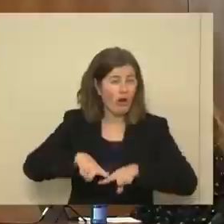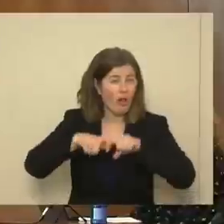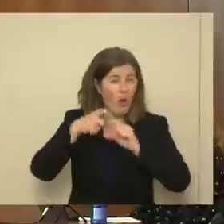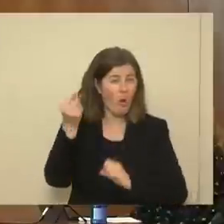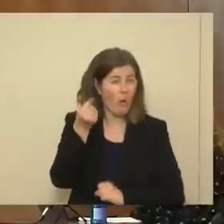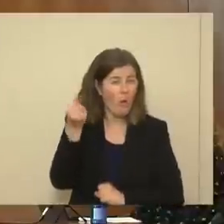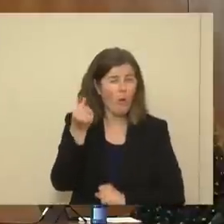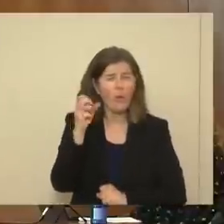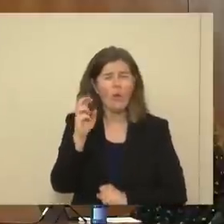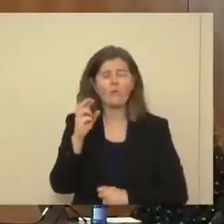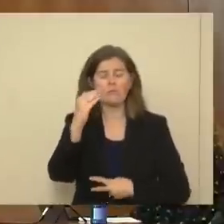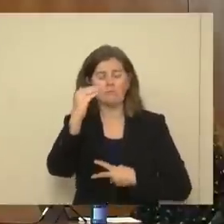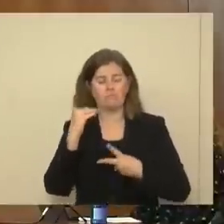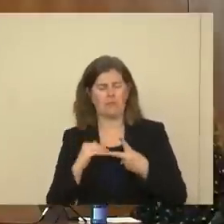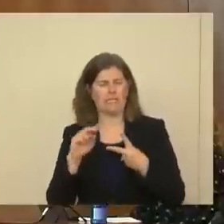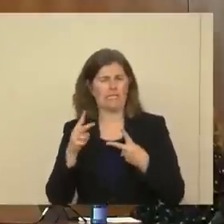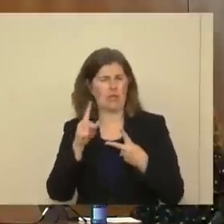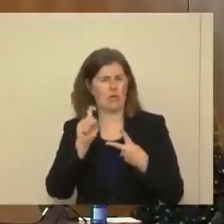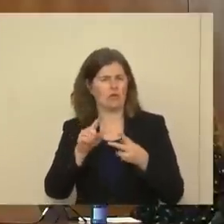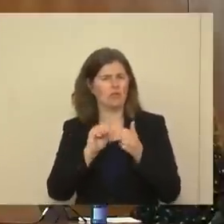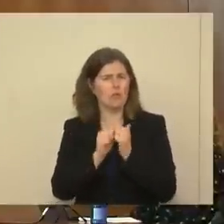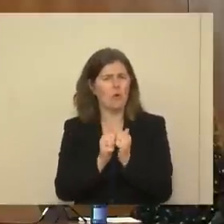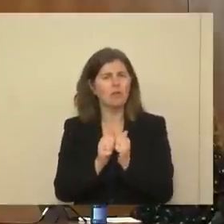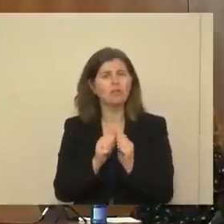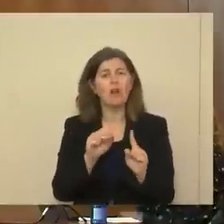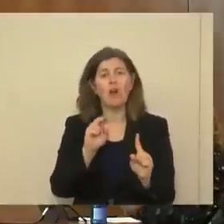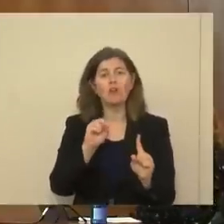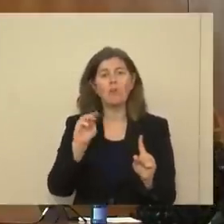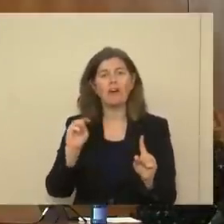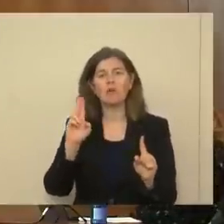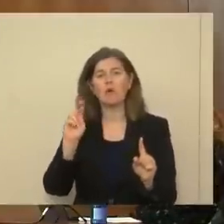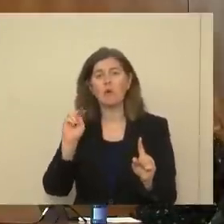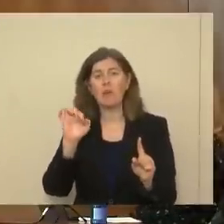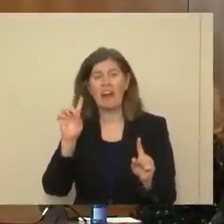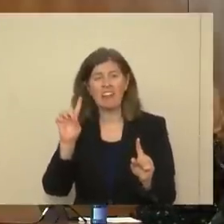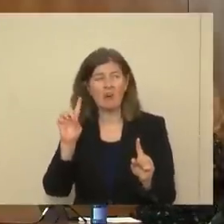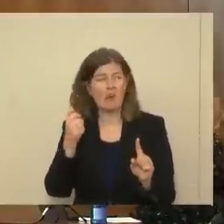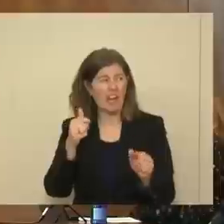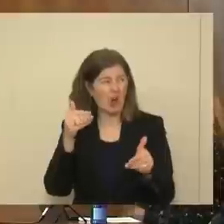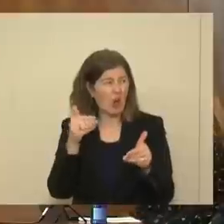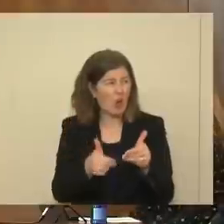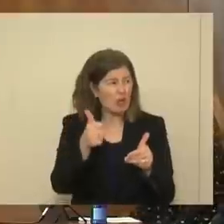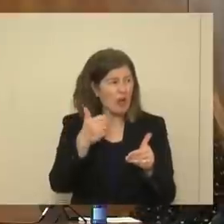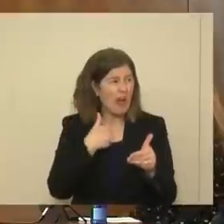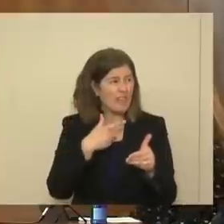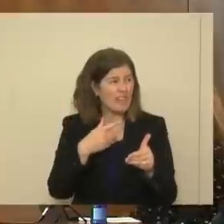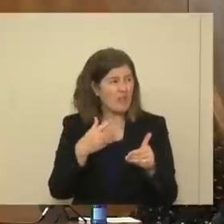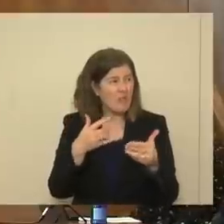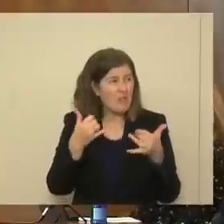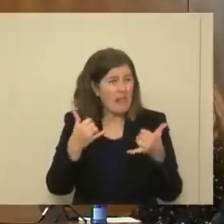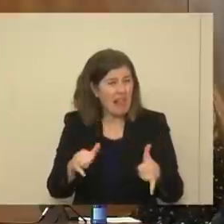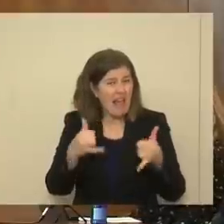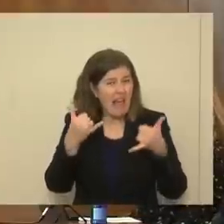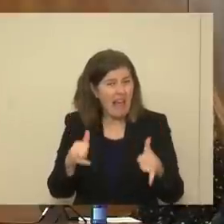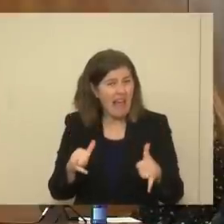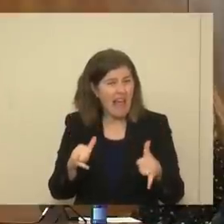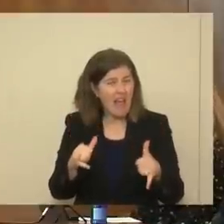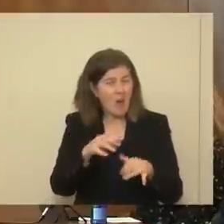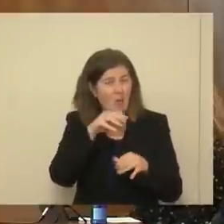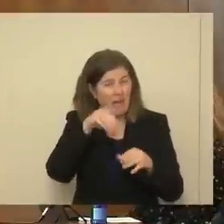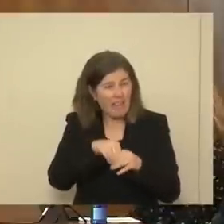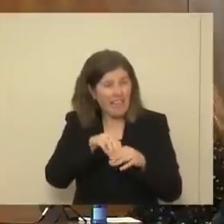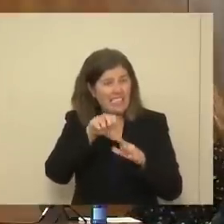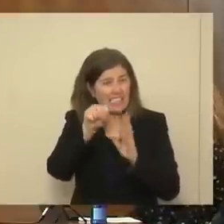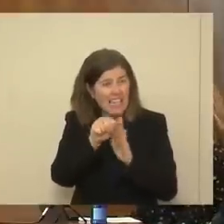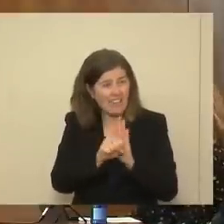The second on sports was New Mexico United. Are we any closer to having them play matches in the state